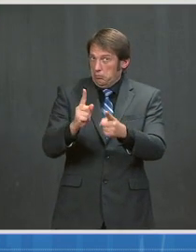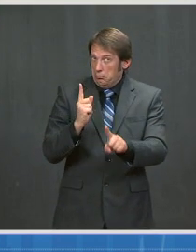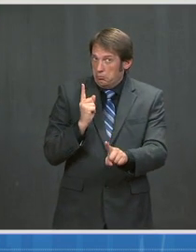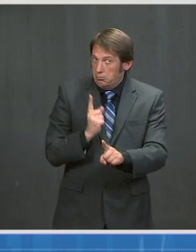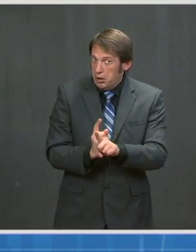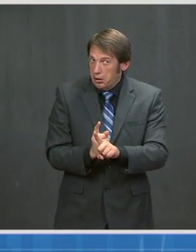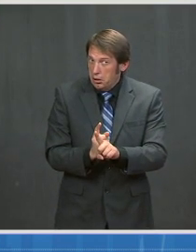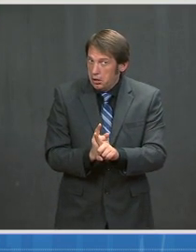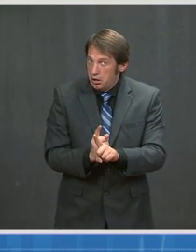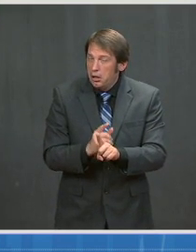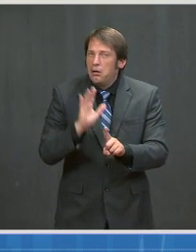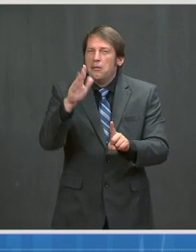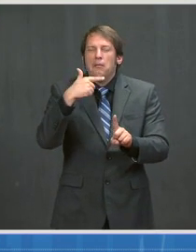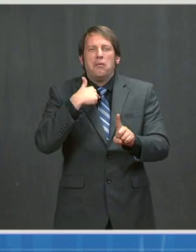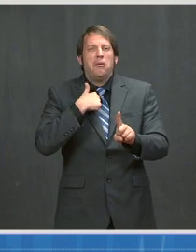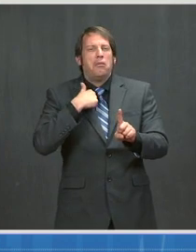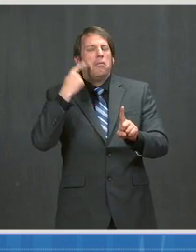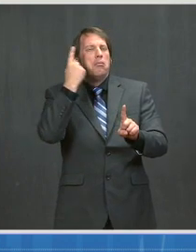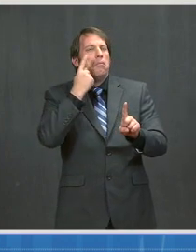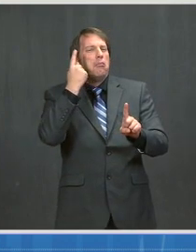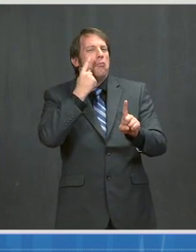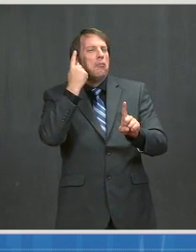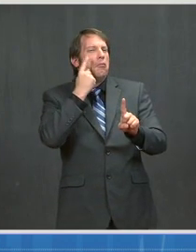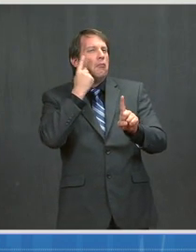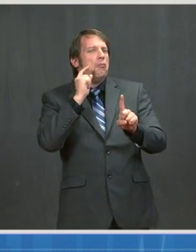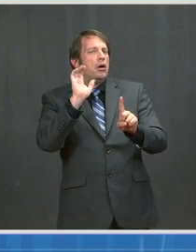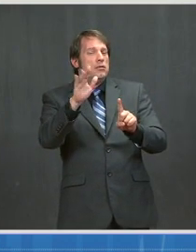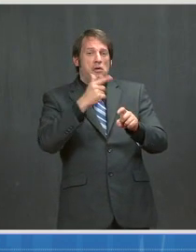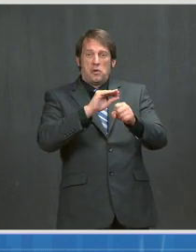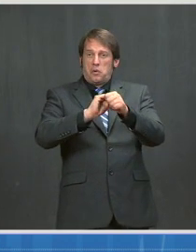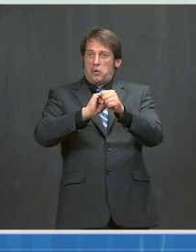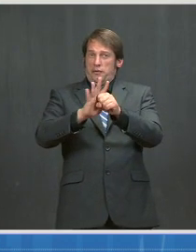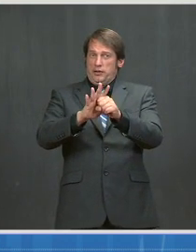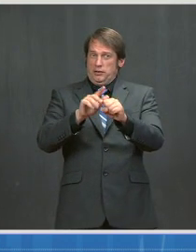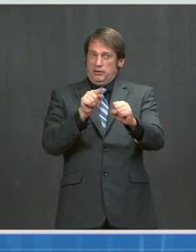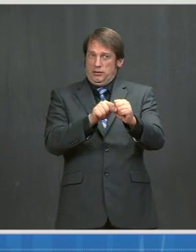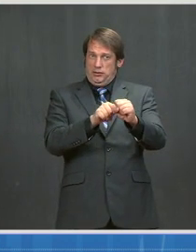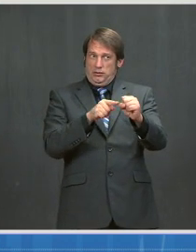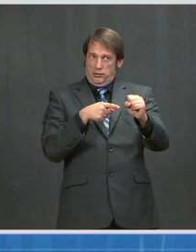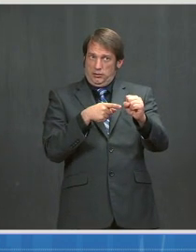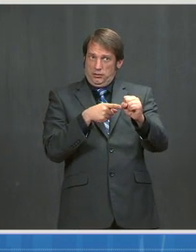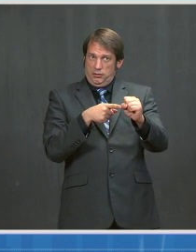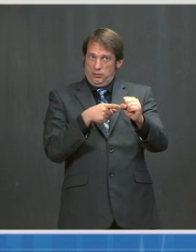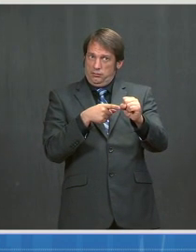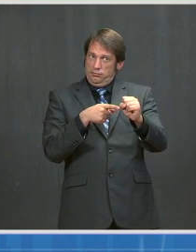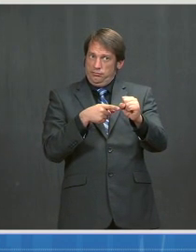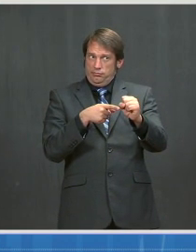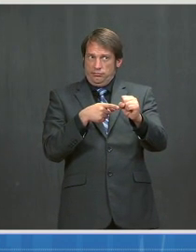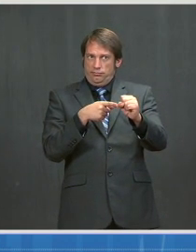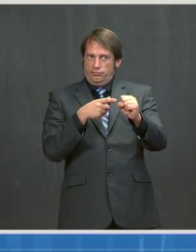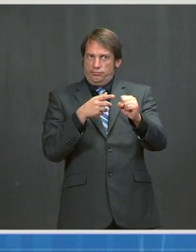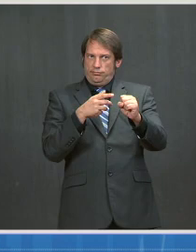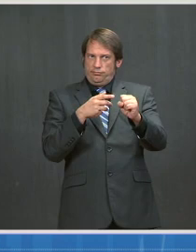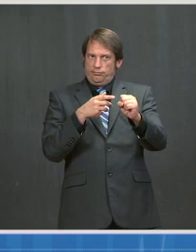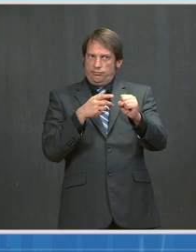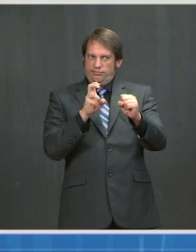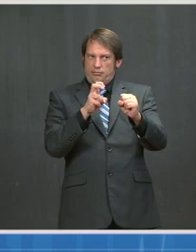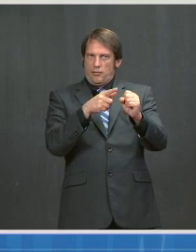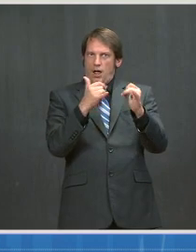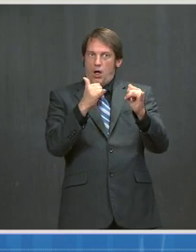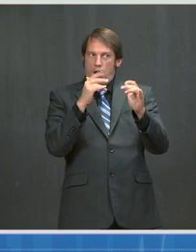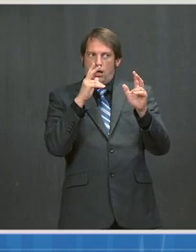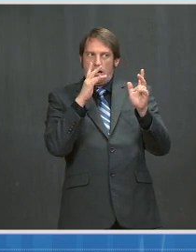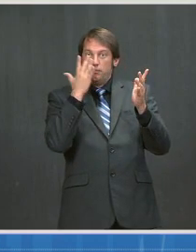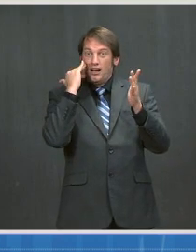would you categorize coronavirus as moving into something more like the flu, less deadly, something that is more